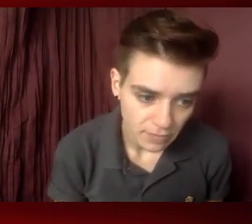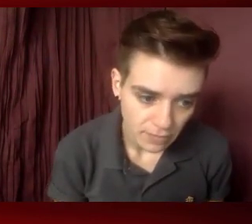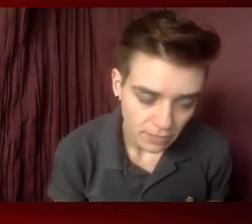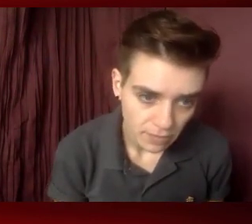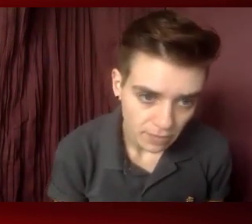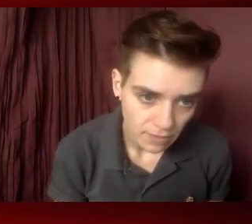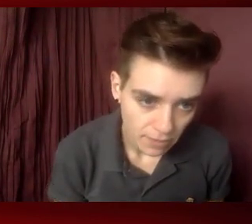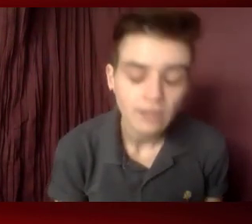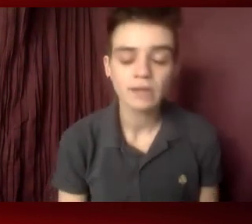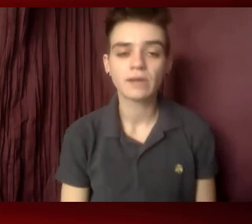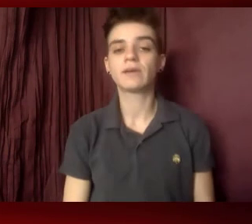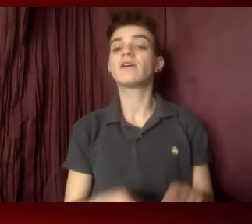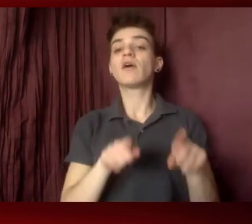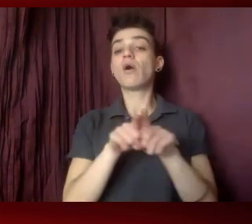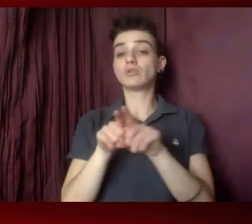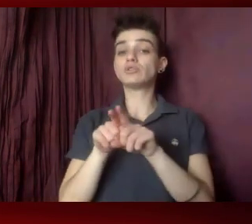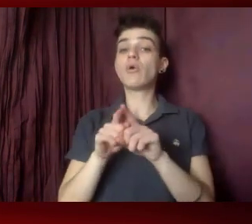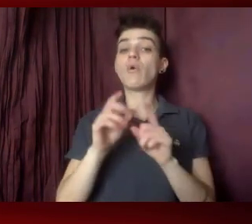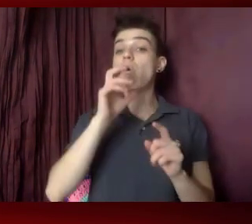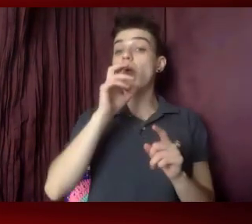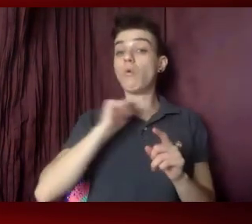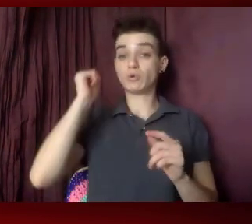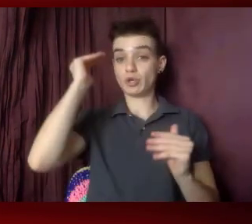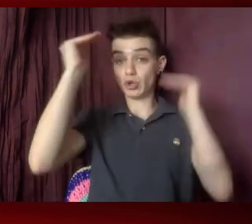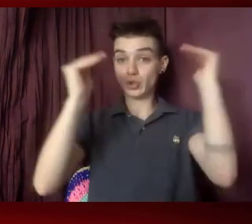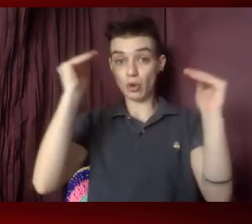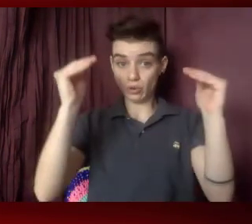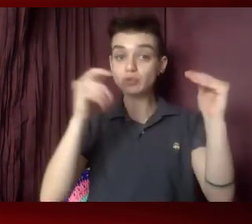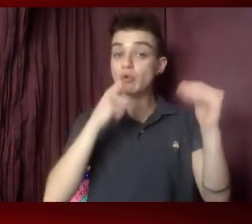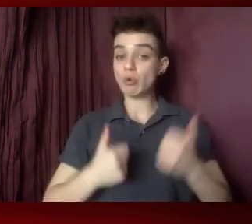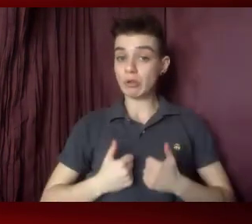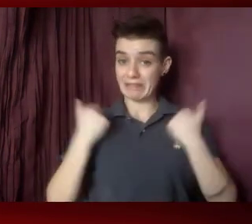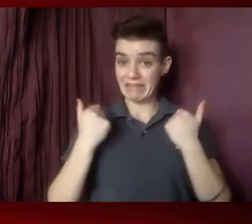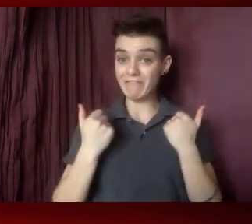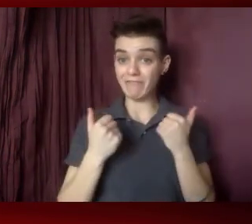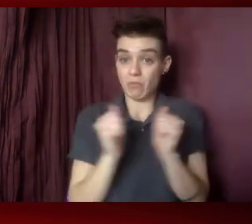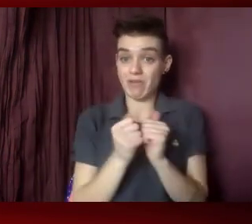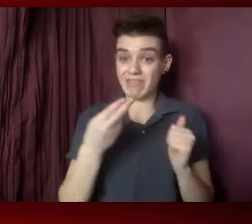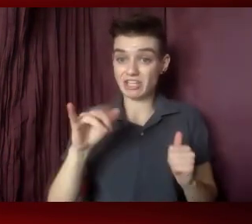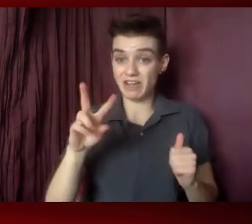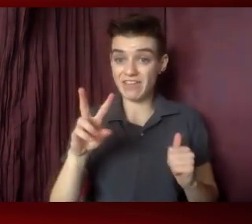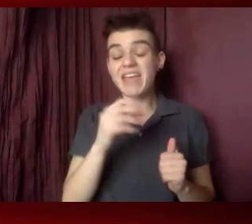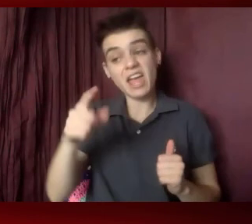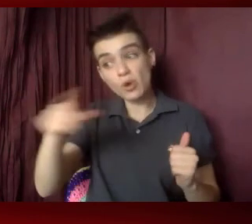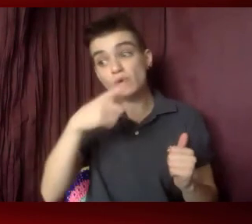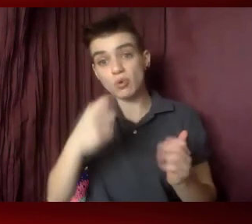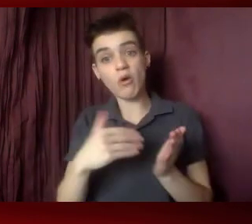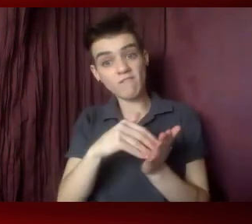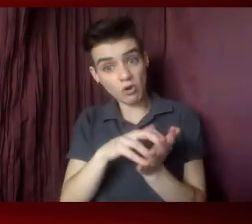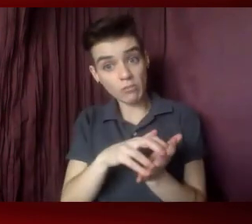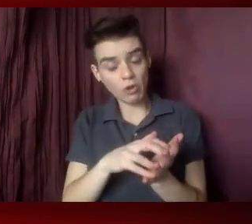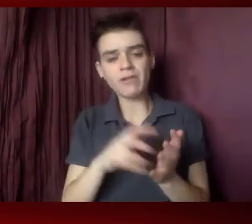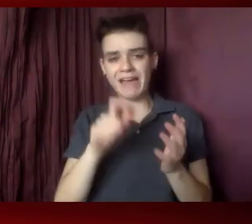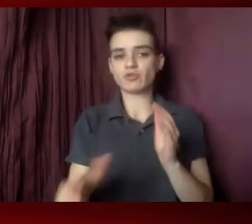Also protect older adults living with and are vulnerable to HIV. This includes amending the older Americans back to